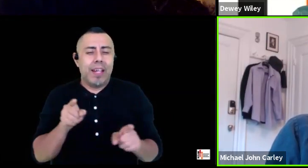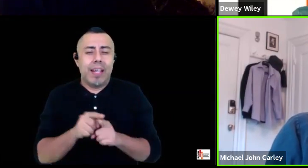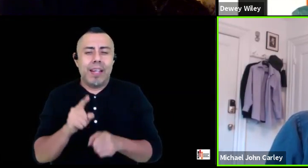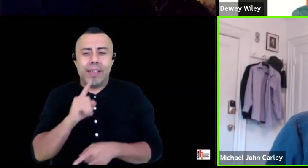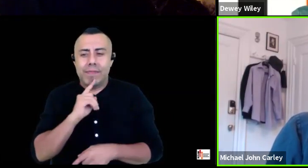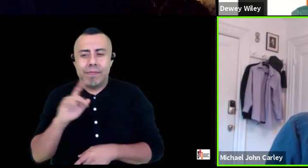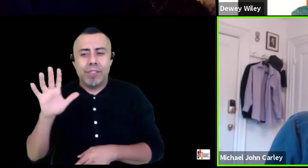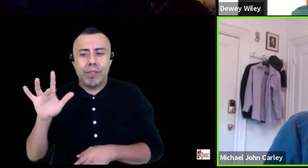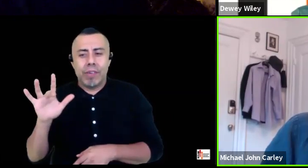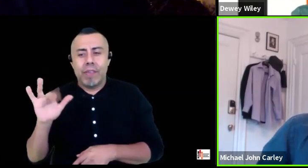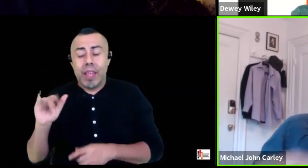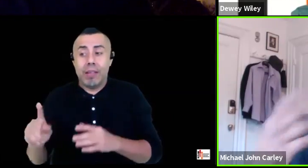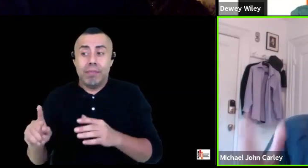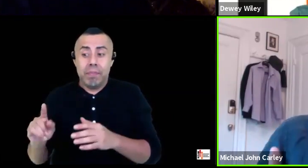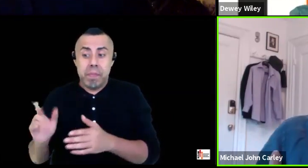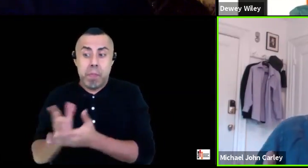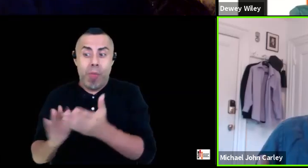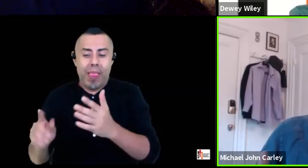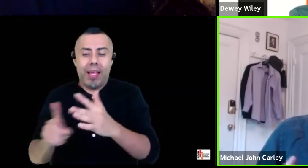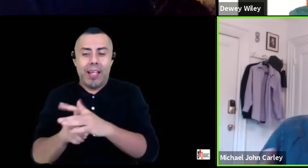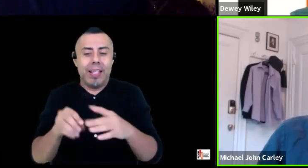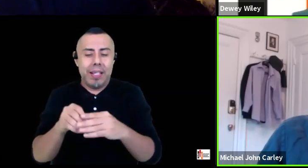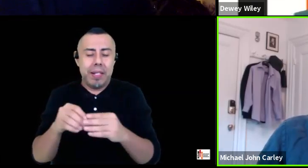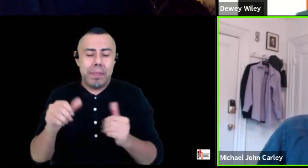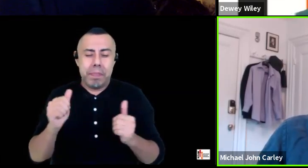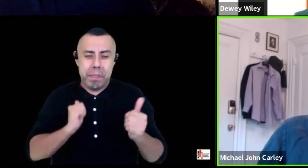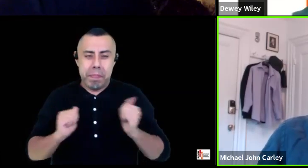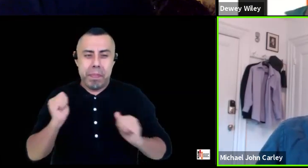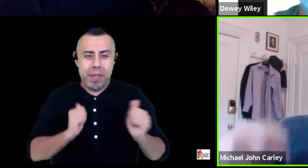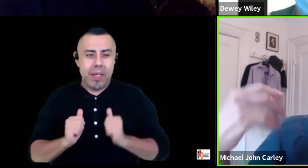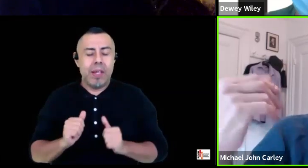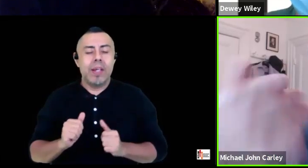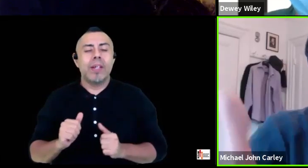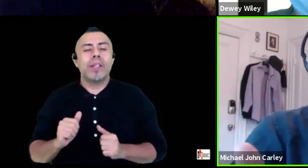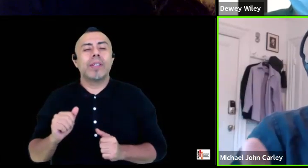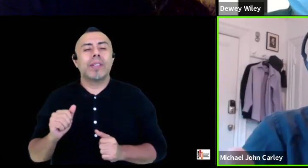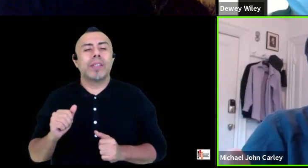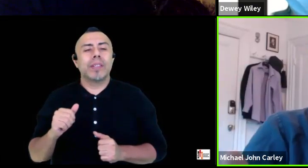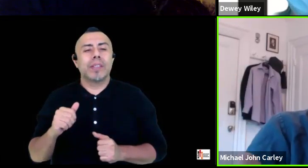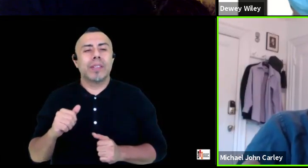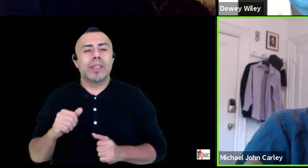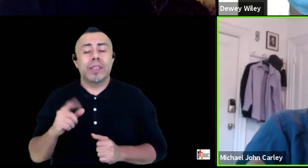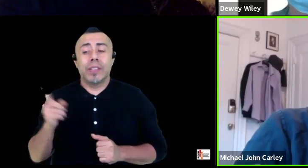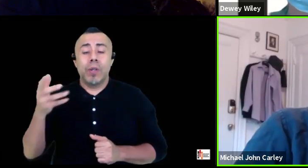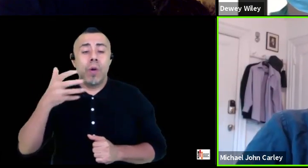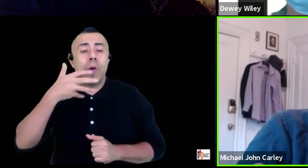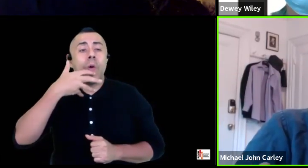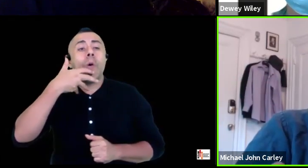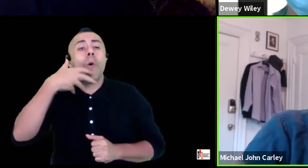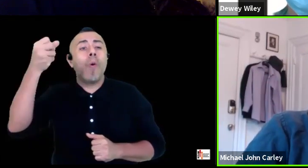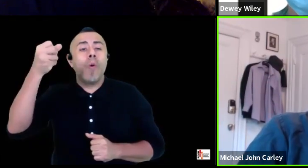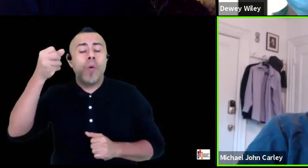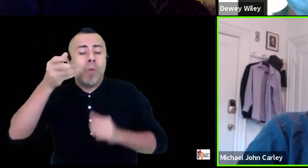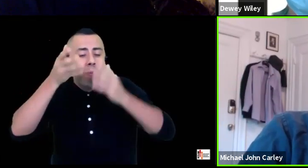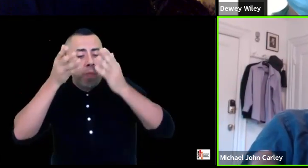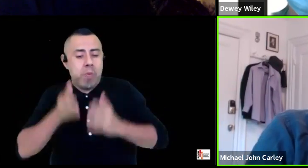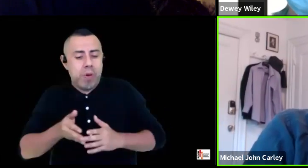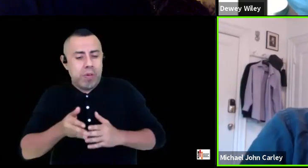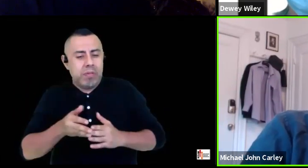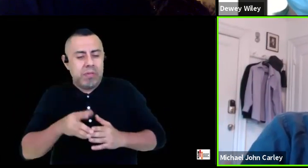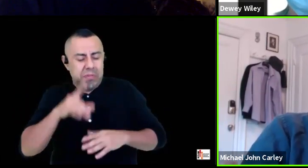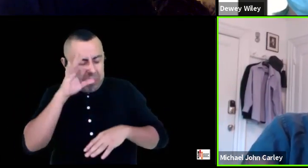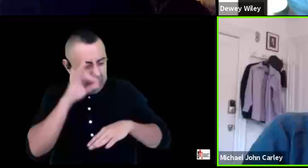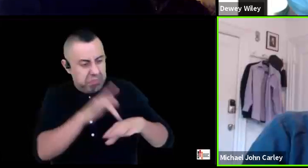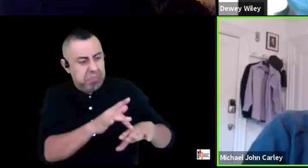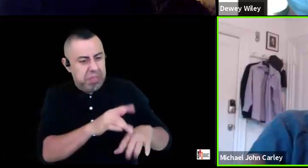play was the resentment that older peodor felt towards you as younger peodor because you were spirited because